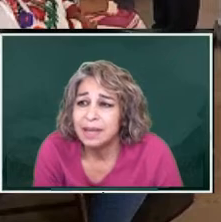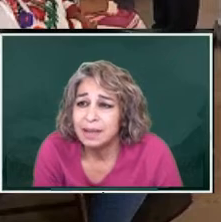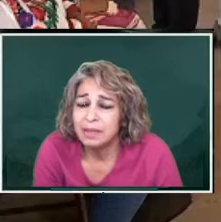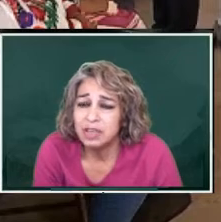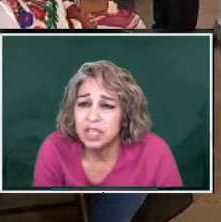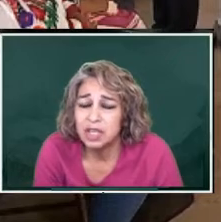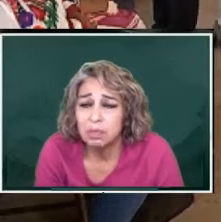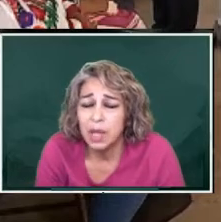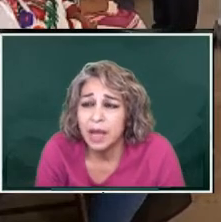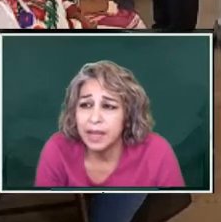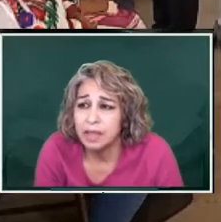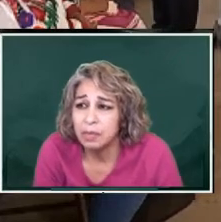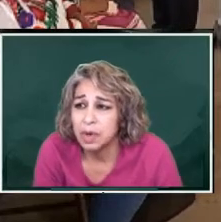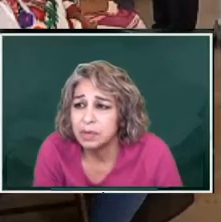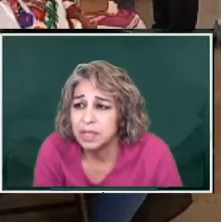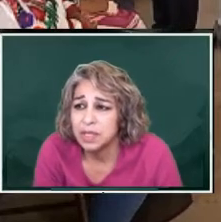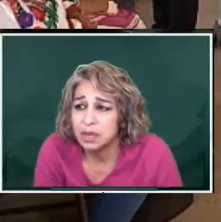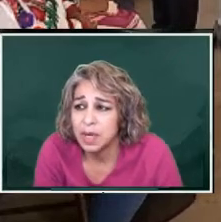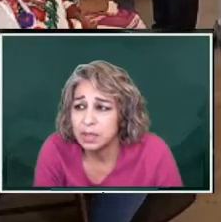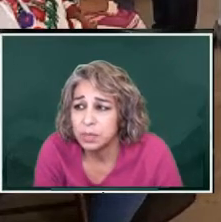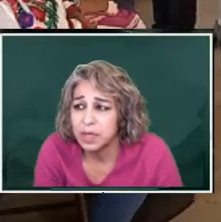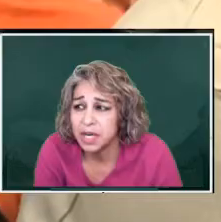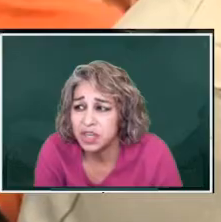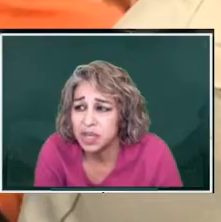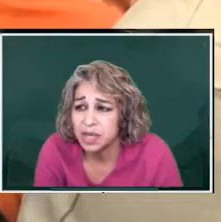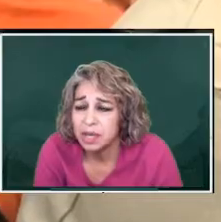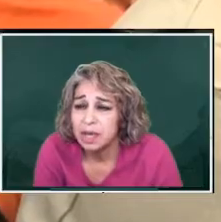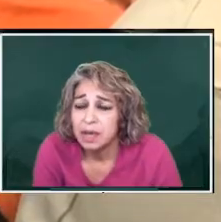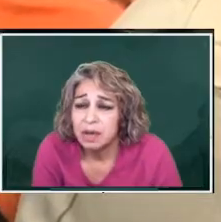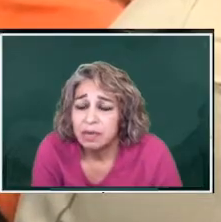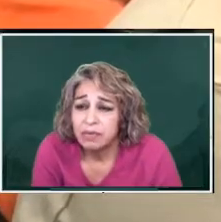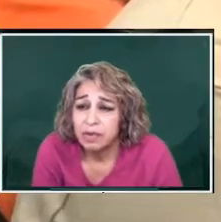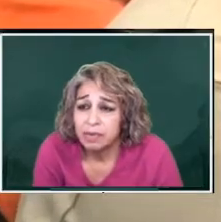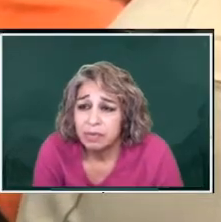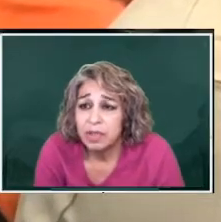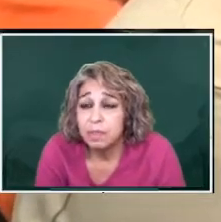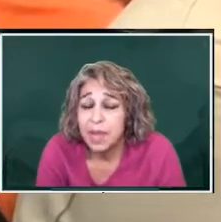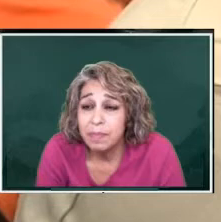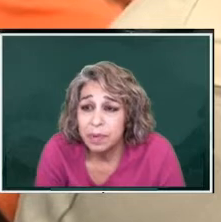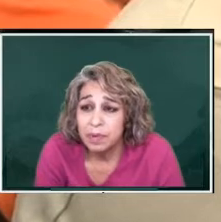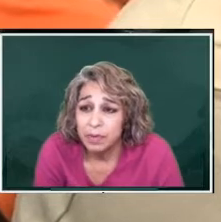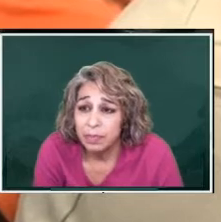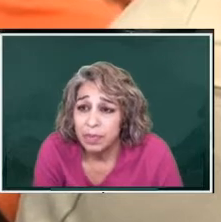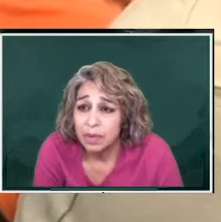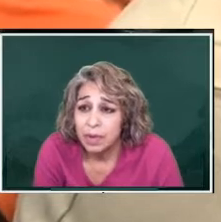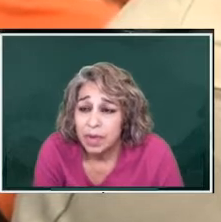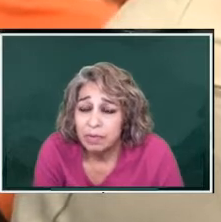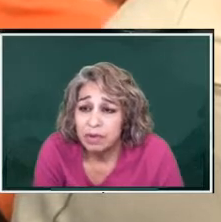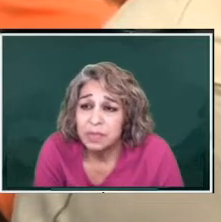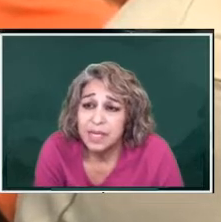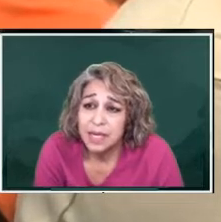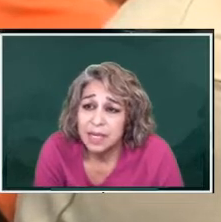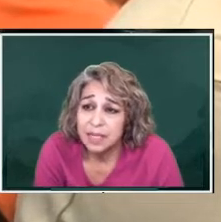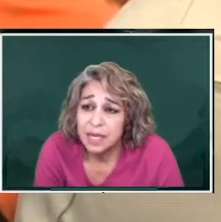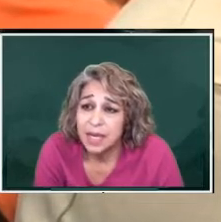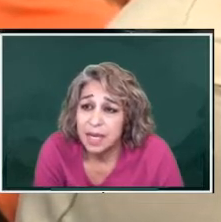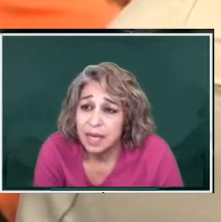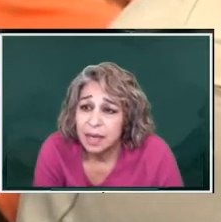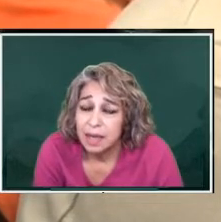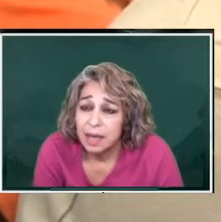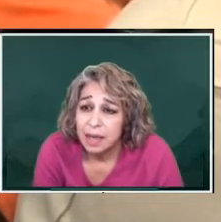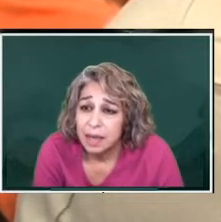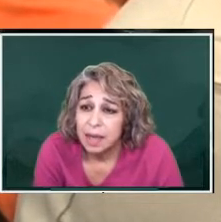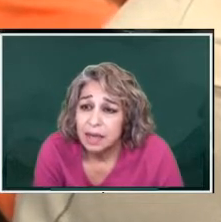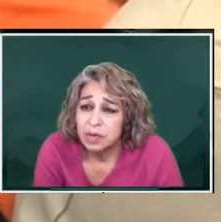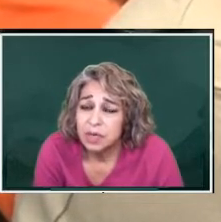instead they're still blocking the roads in the transportation for for the people from city to city